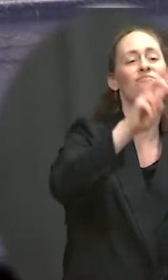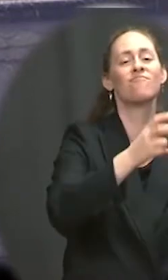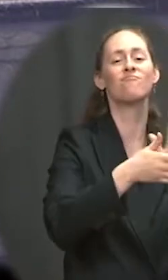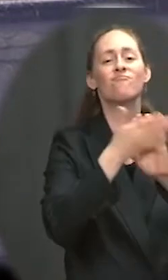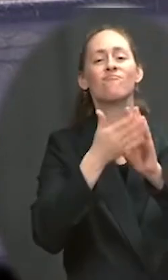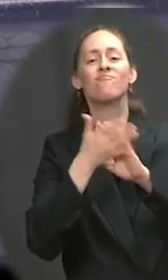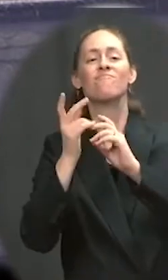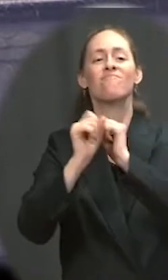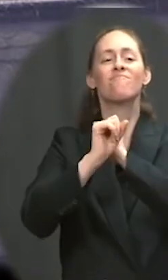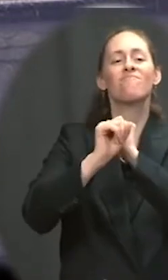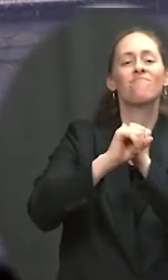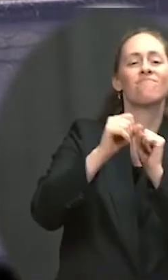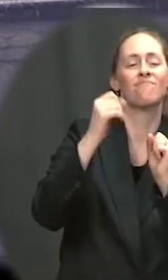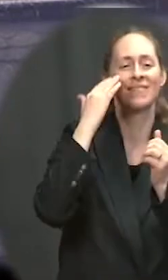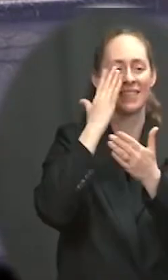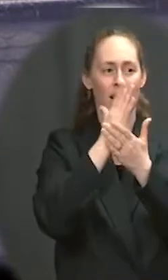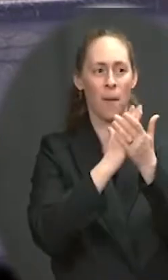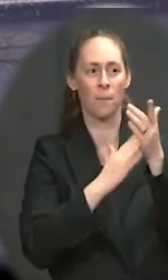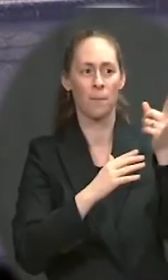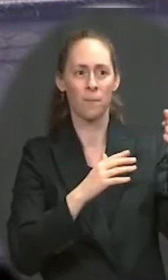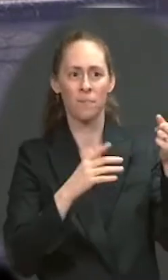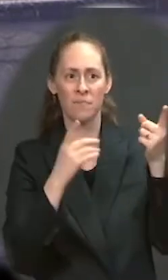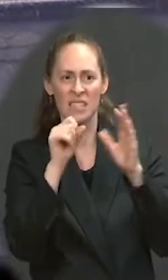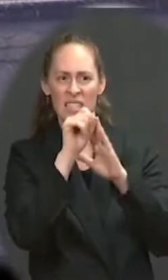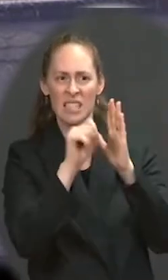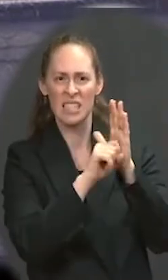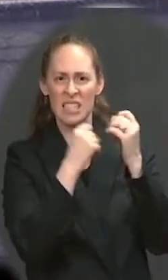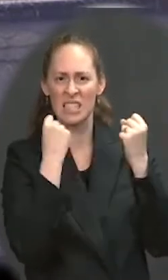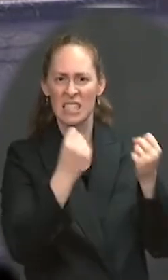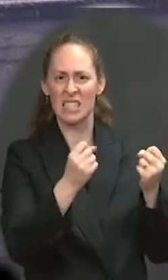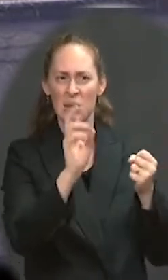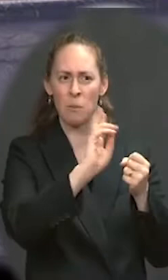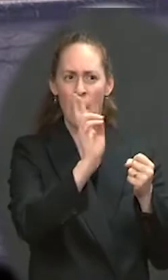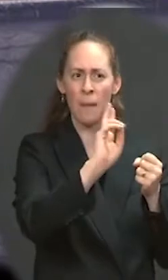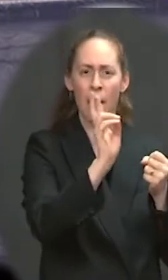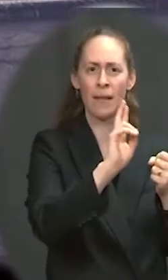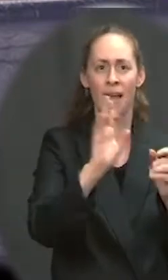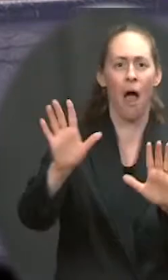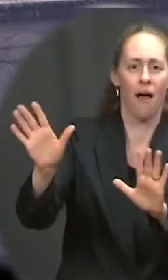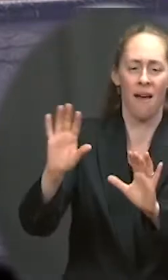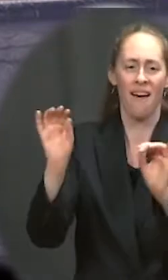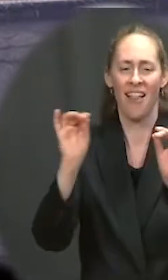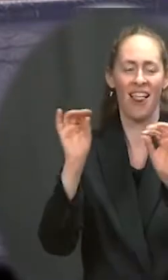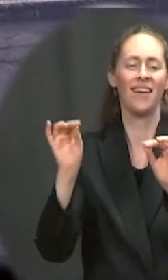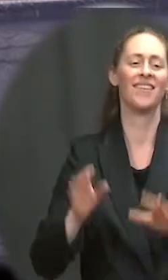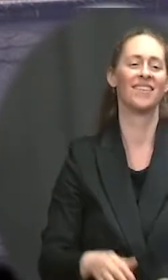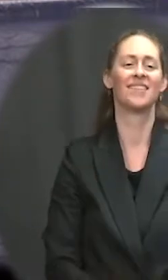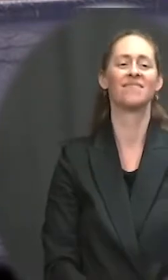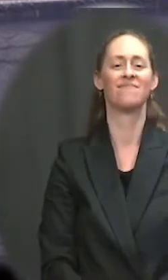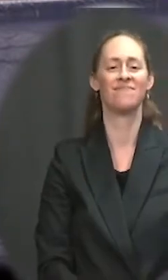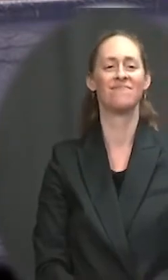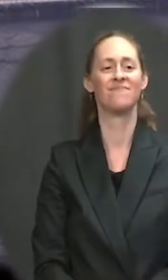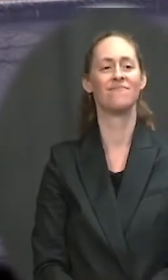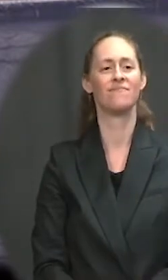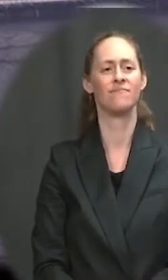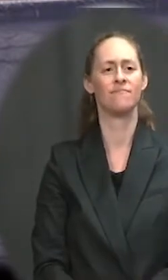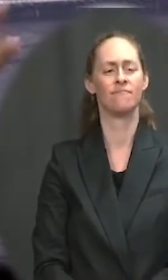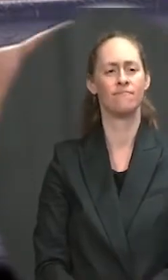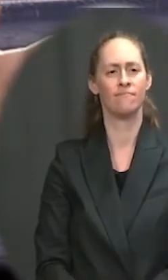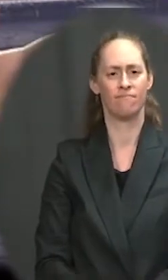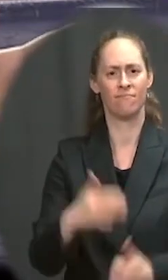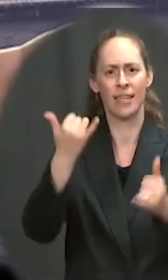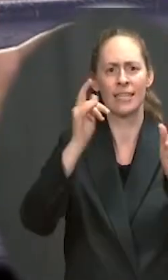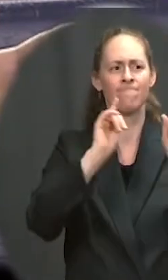COVID. Except for Texas and Ohio. Well, okay. But, mean, there's been a lot of travel to some of these states. Can you just talk a little bit about the